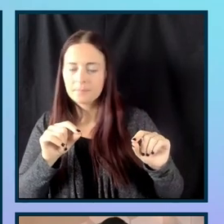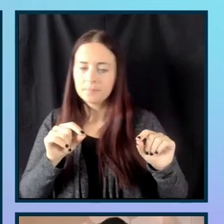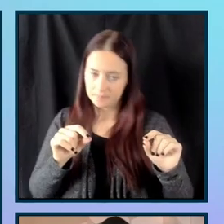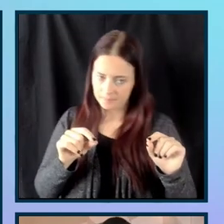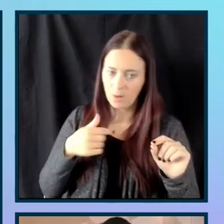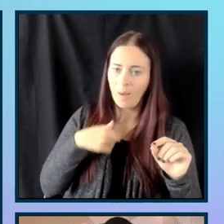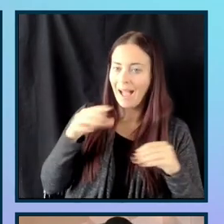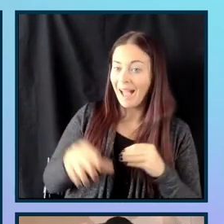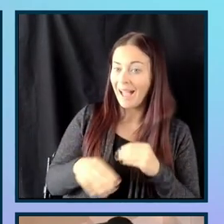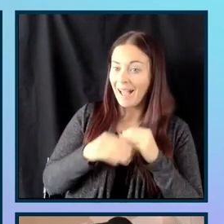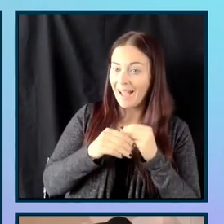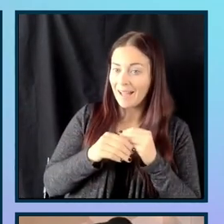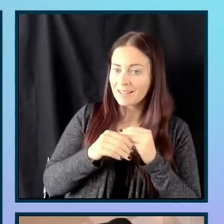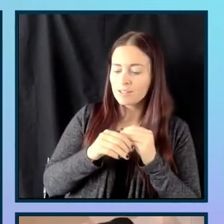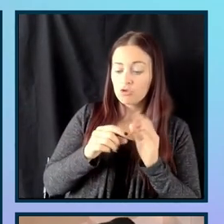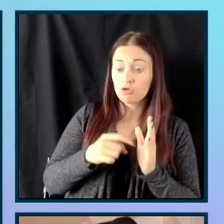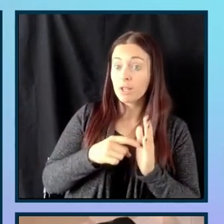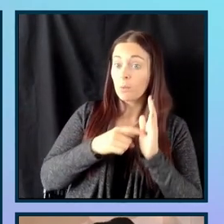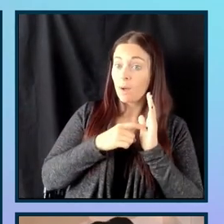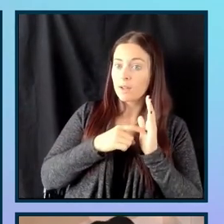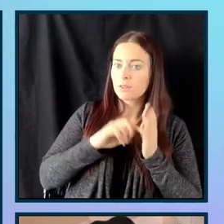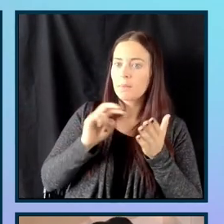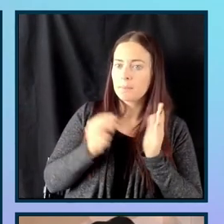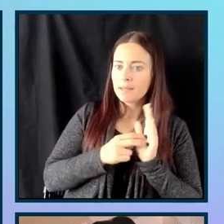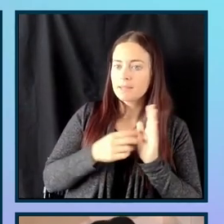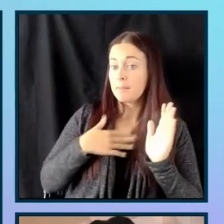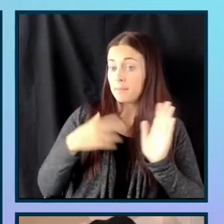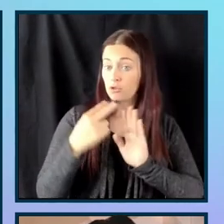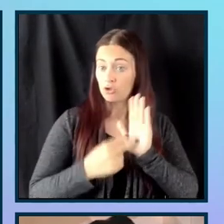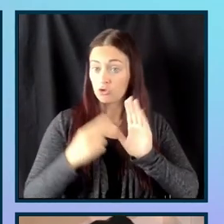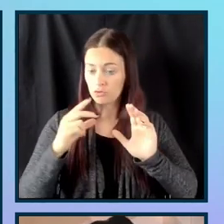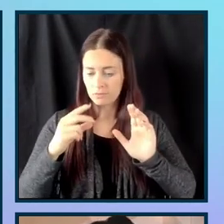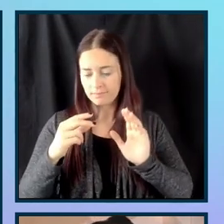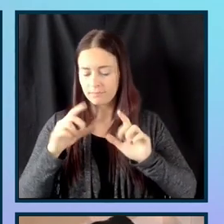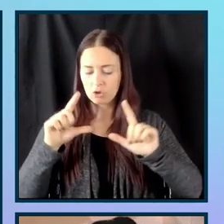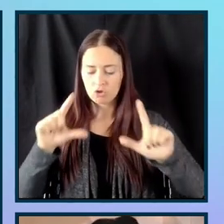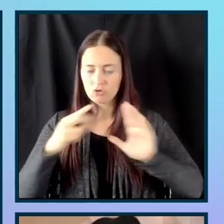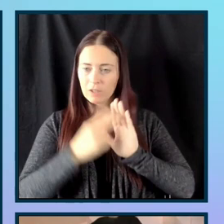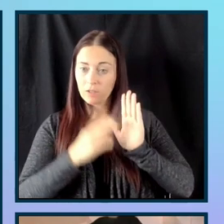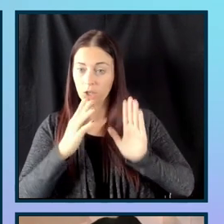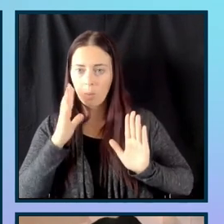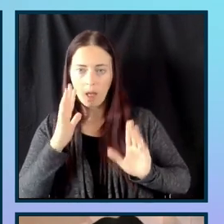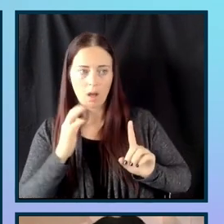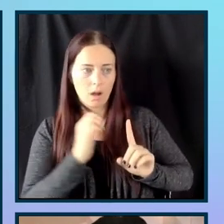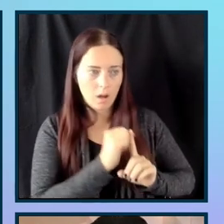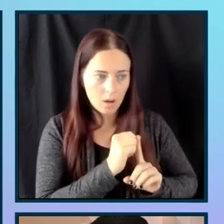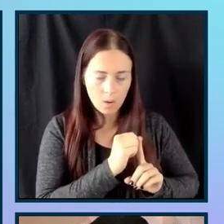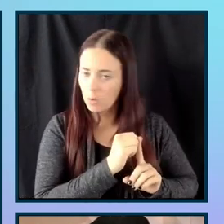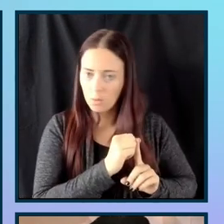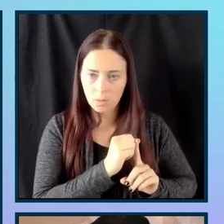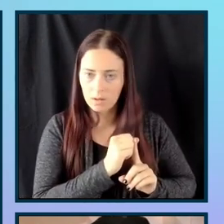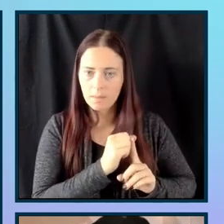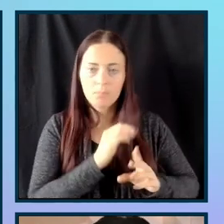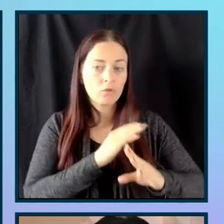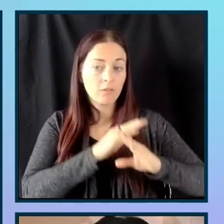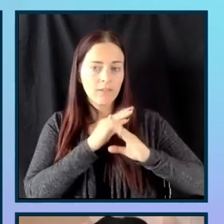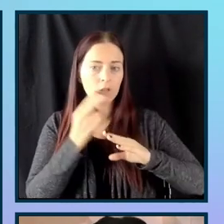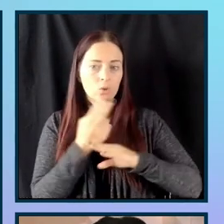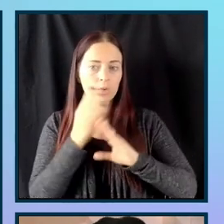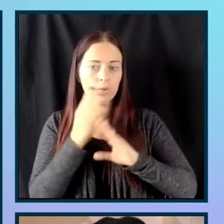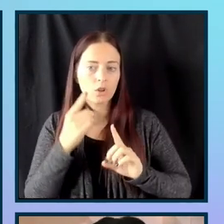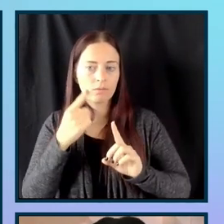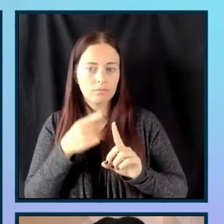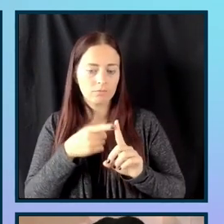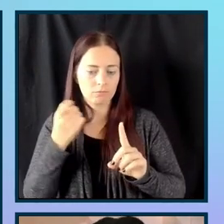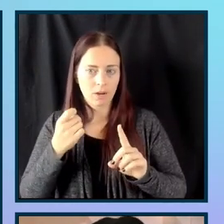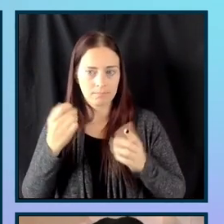attribute of required so that it's blocked by the browser, and it doesn't allow the user to submit. VoiceOver off.